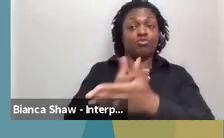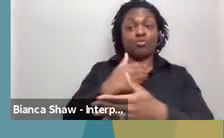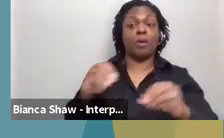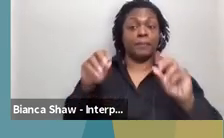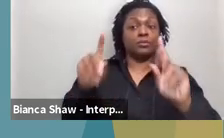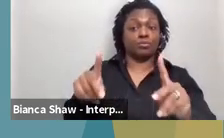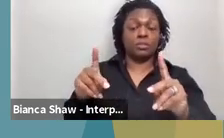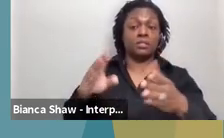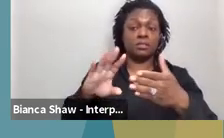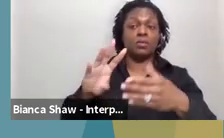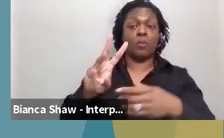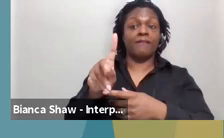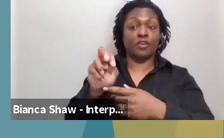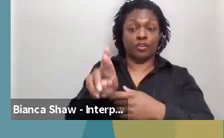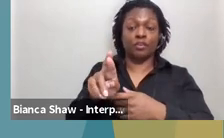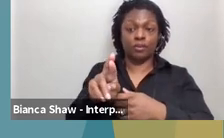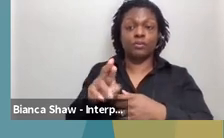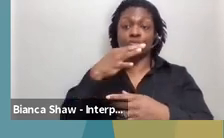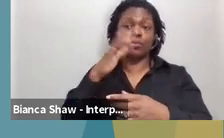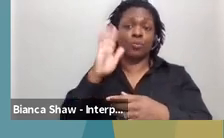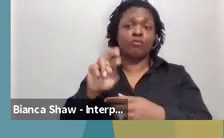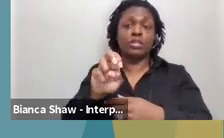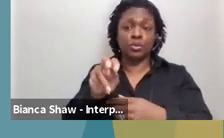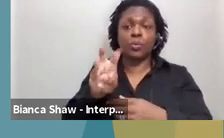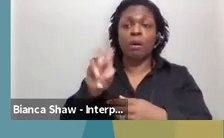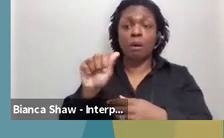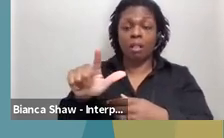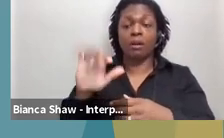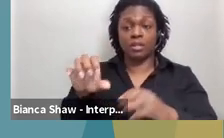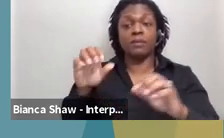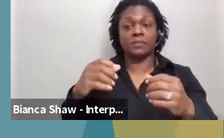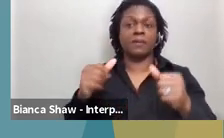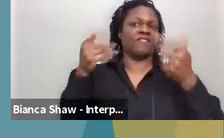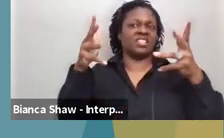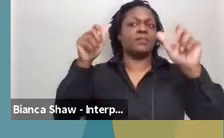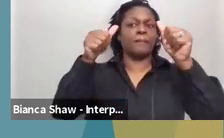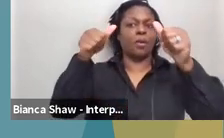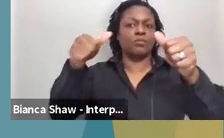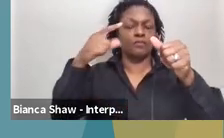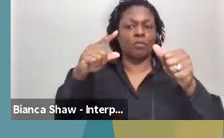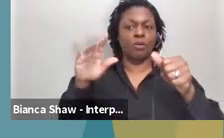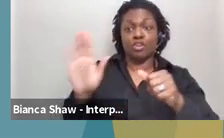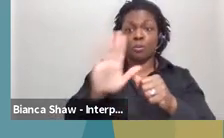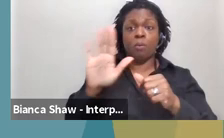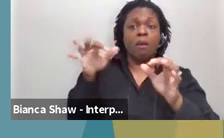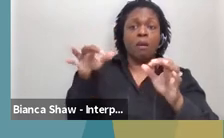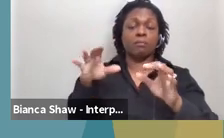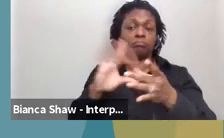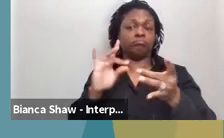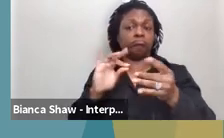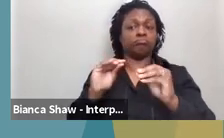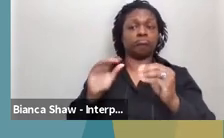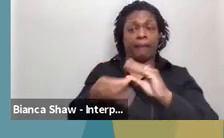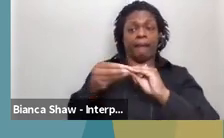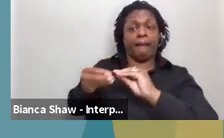renewal. It is posted for public comment, which you can find on our OCDD website, and you will see some of these